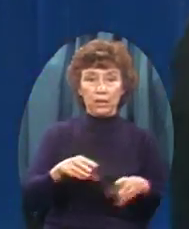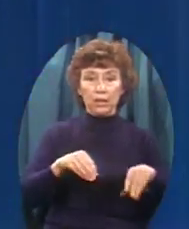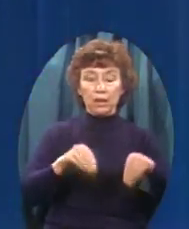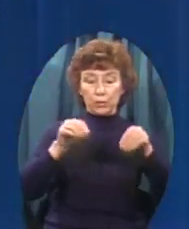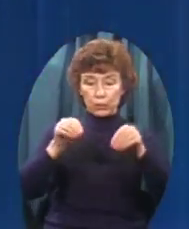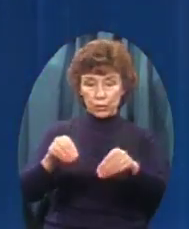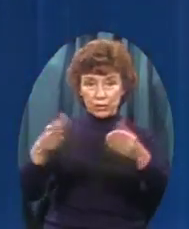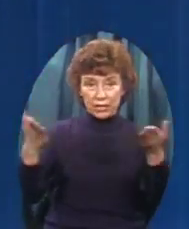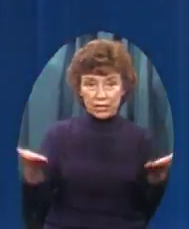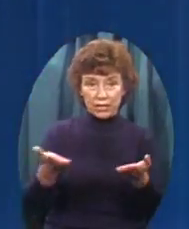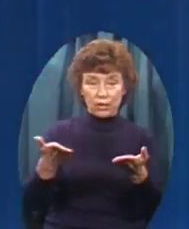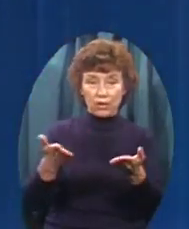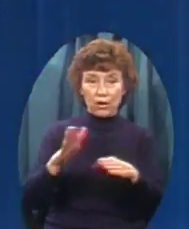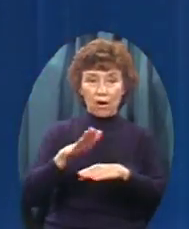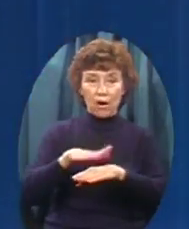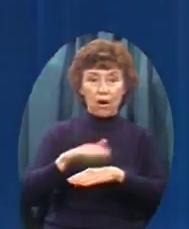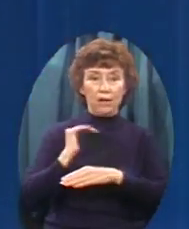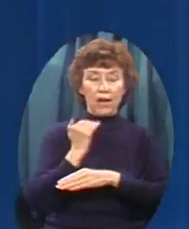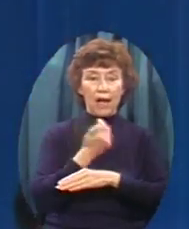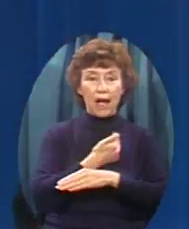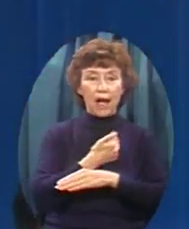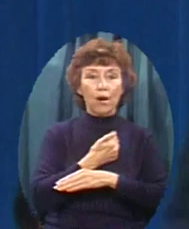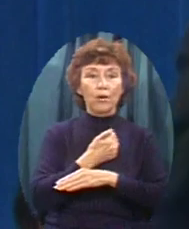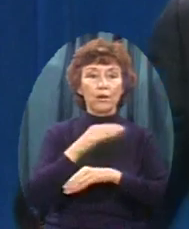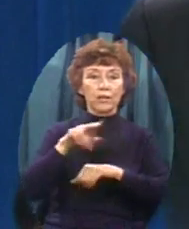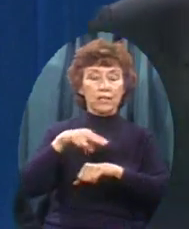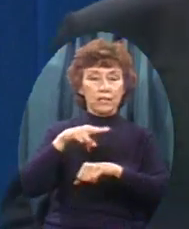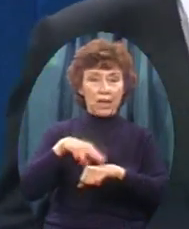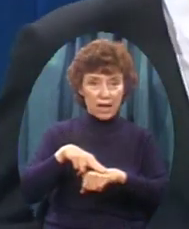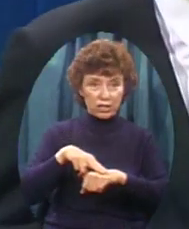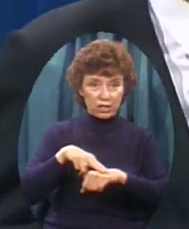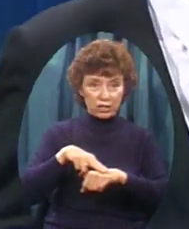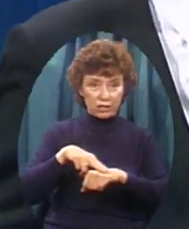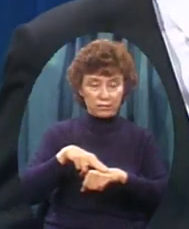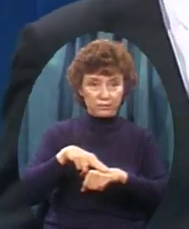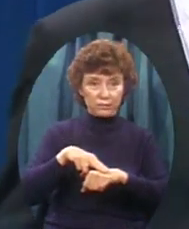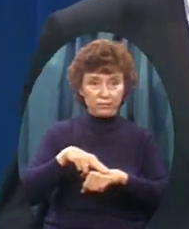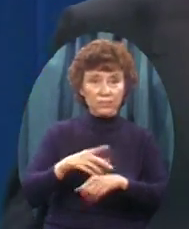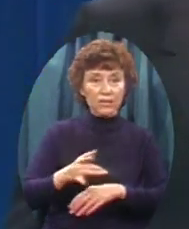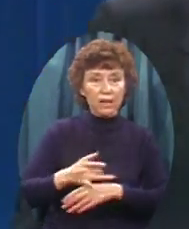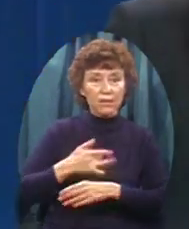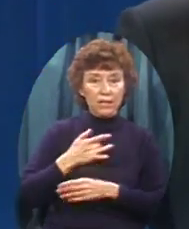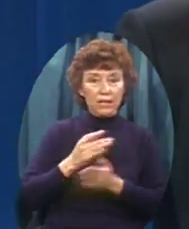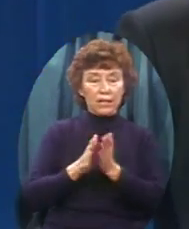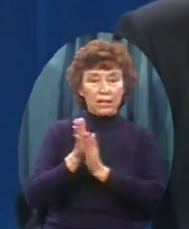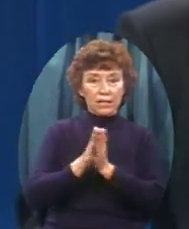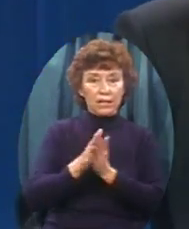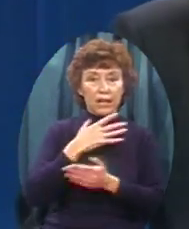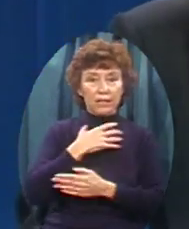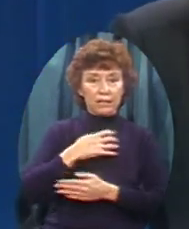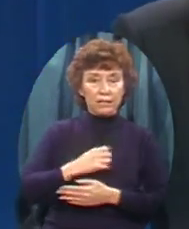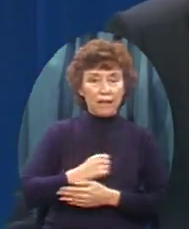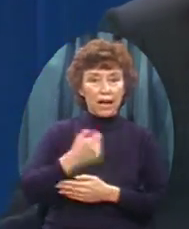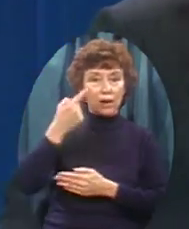freedom A desire for building A nation under God And as a result When you read The diary of Columbus Who said he came